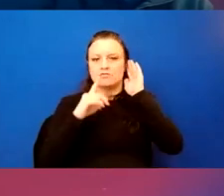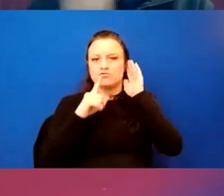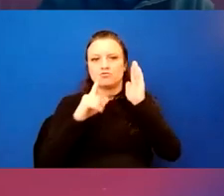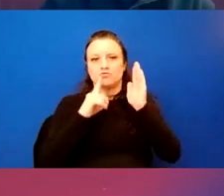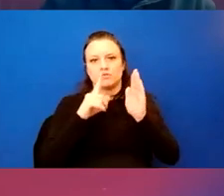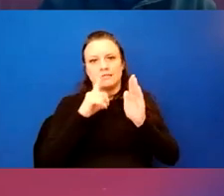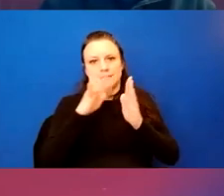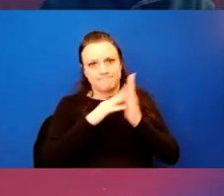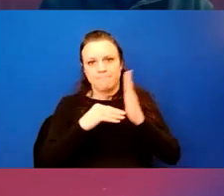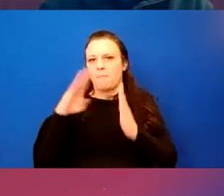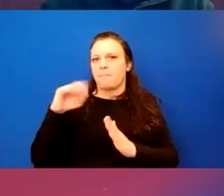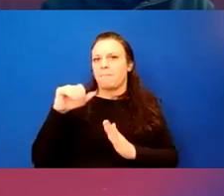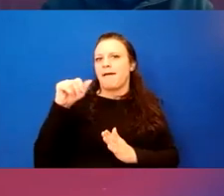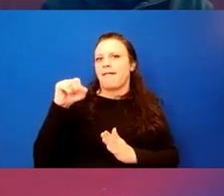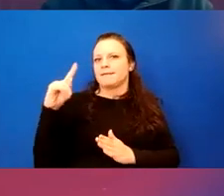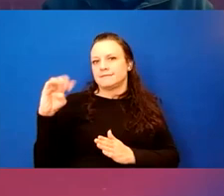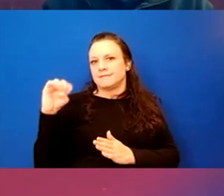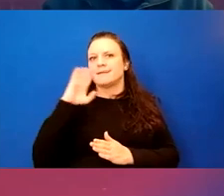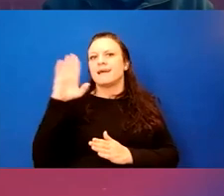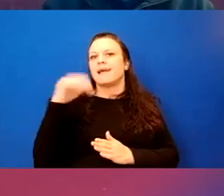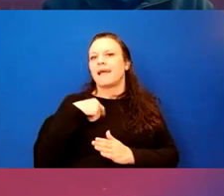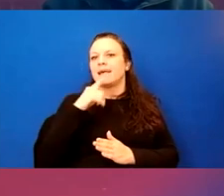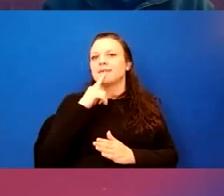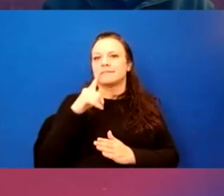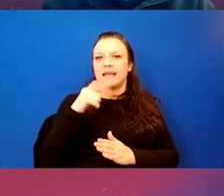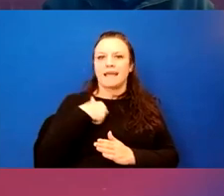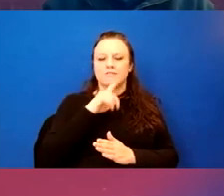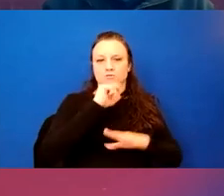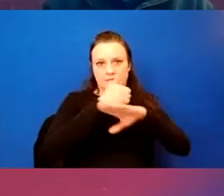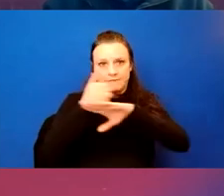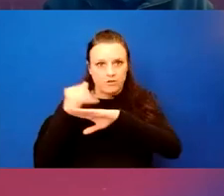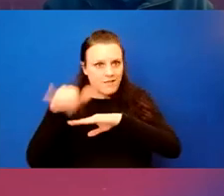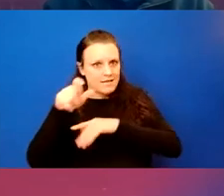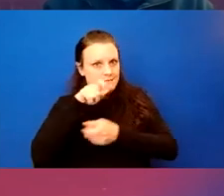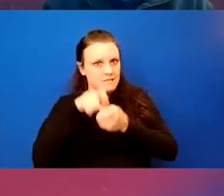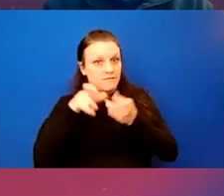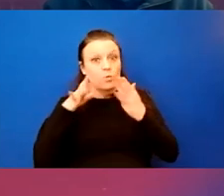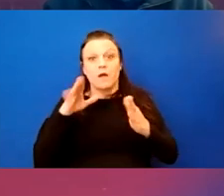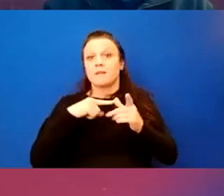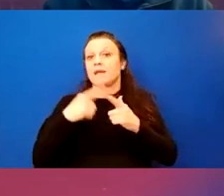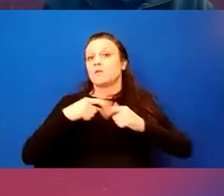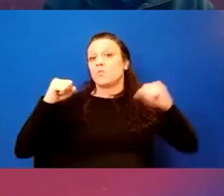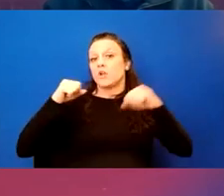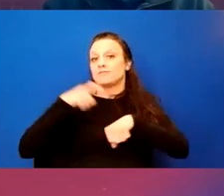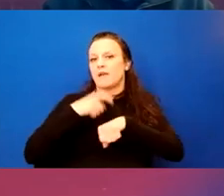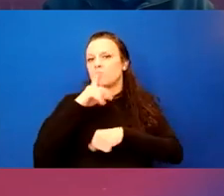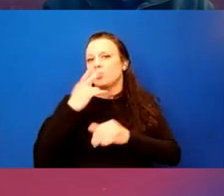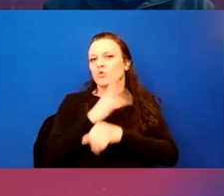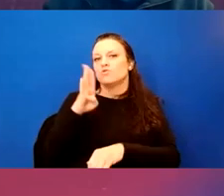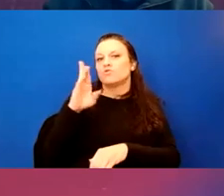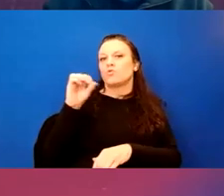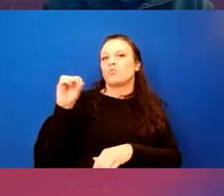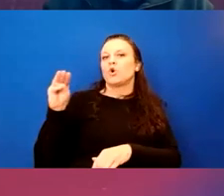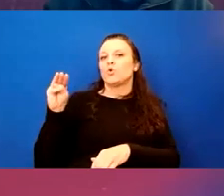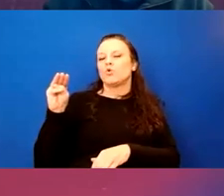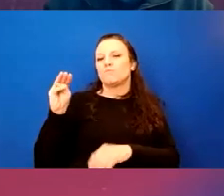the ballast, um, and to, to configure the ballast in a certain way. But then in the winter time, we'll also use those brooms, which again are kind